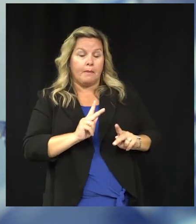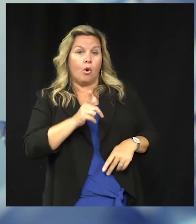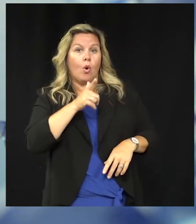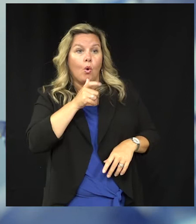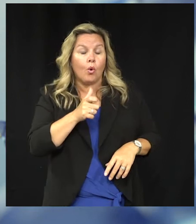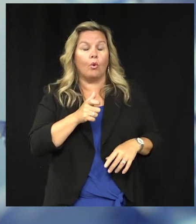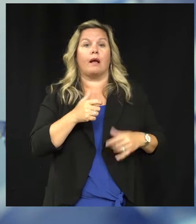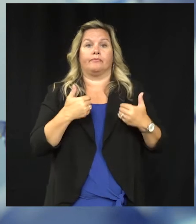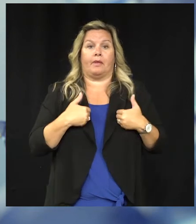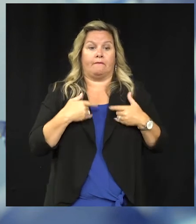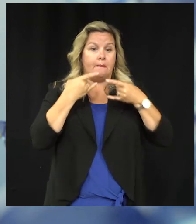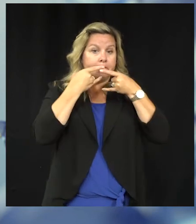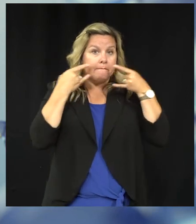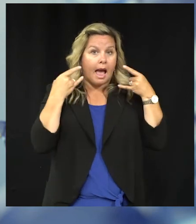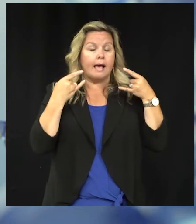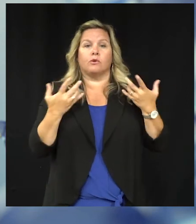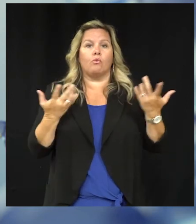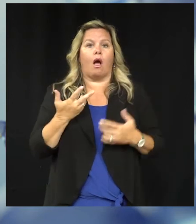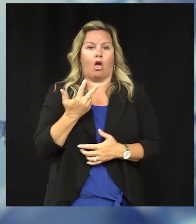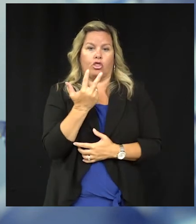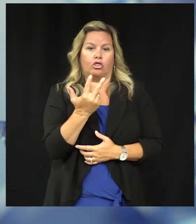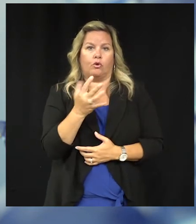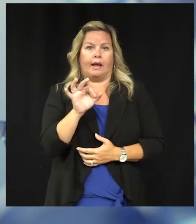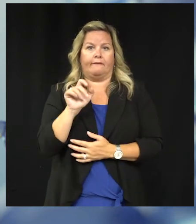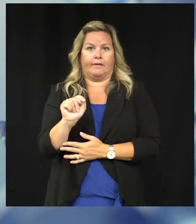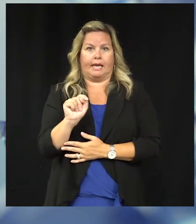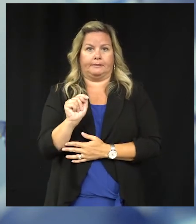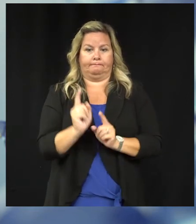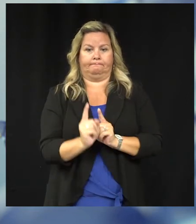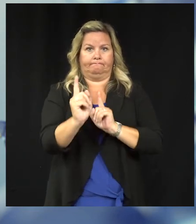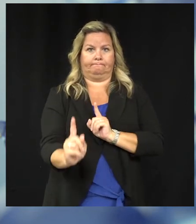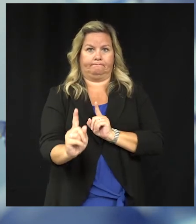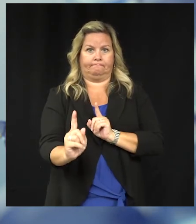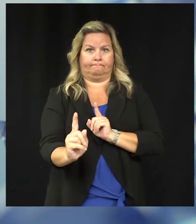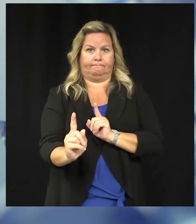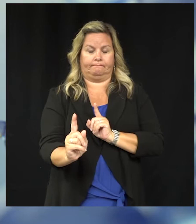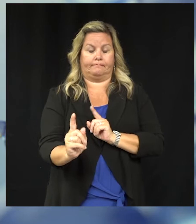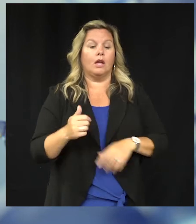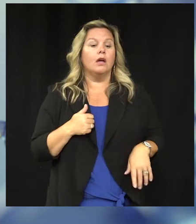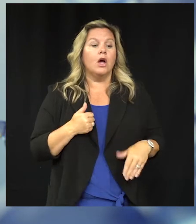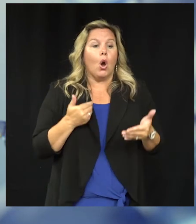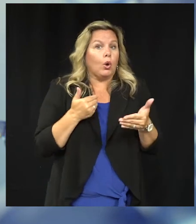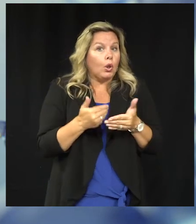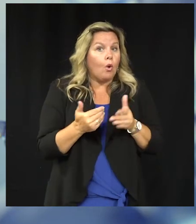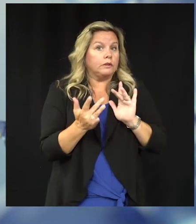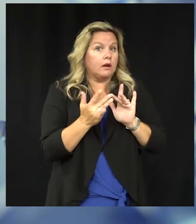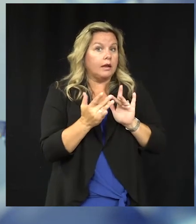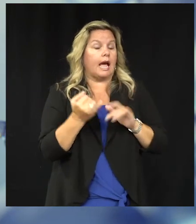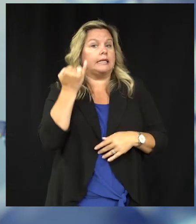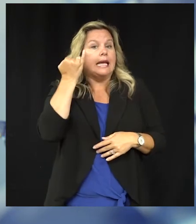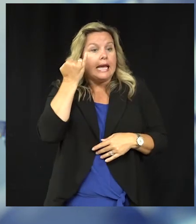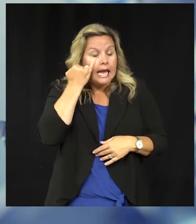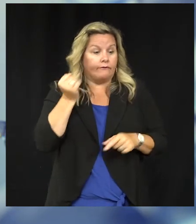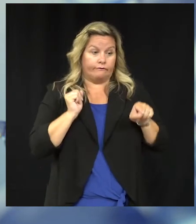are wearing masks is defined as three feet or less. A close contact in which neither the the